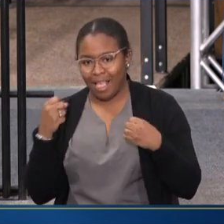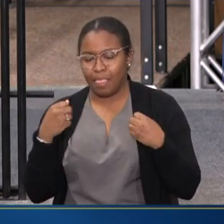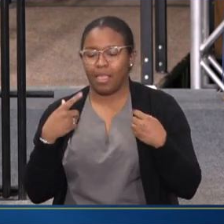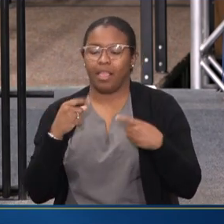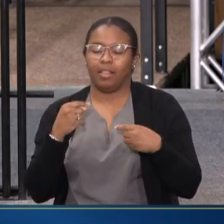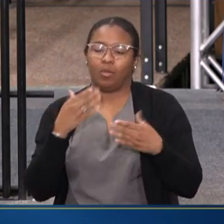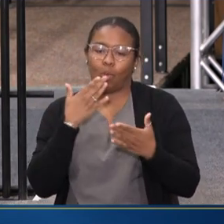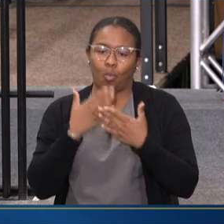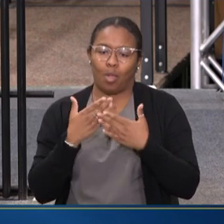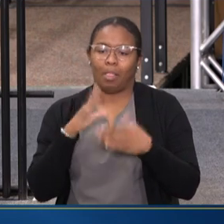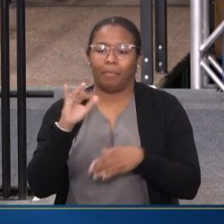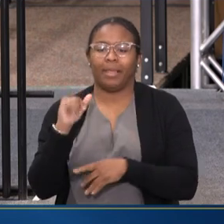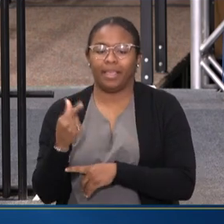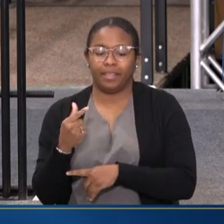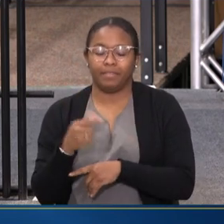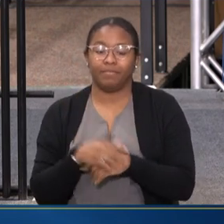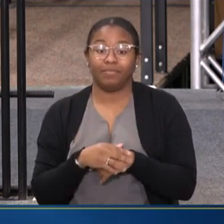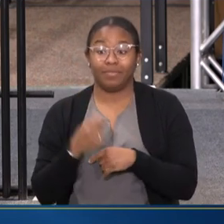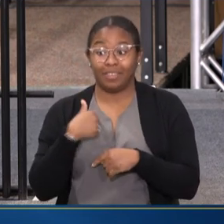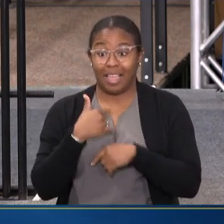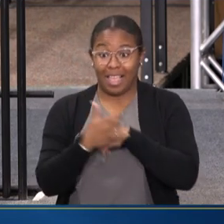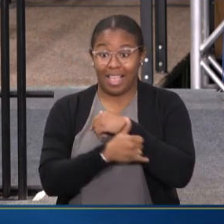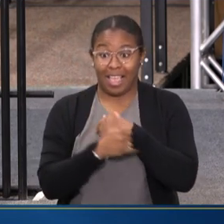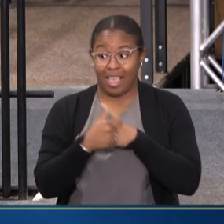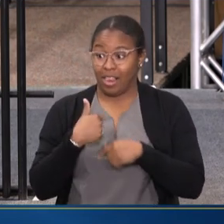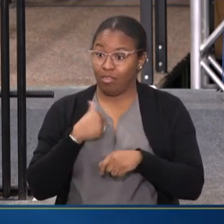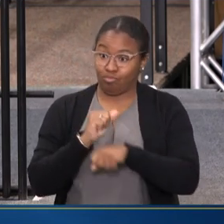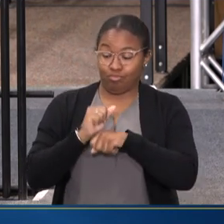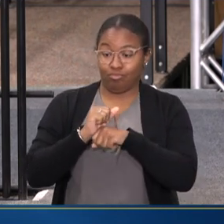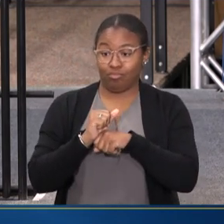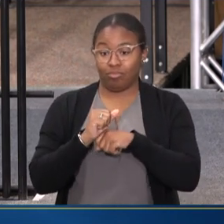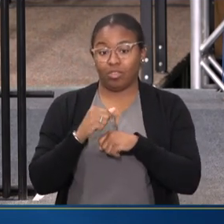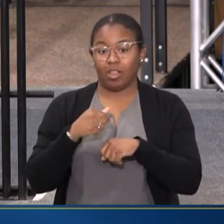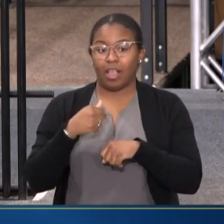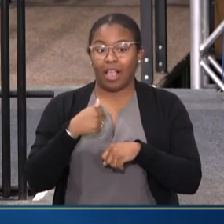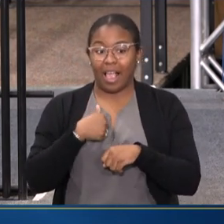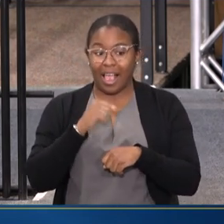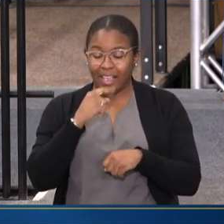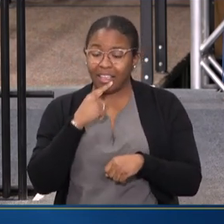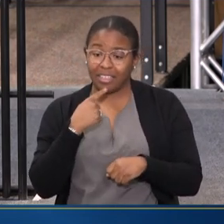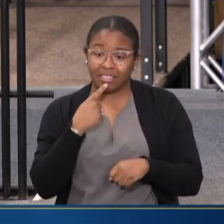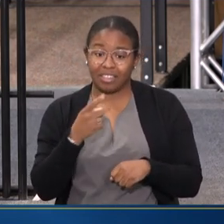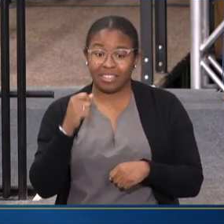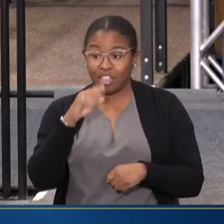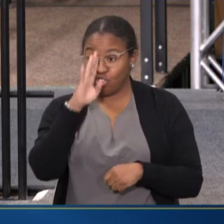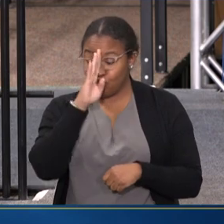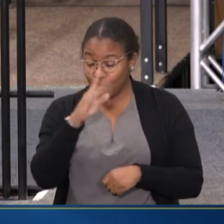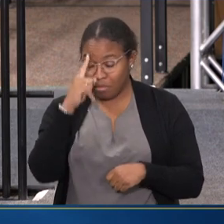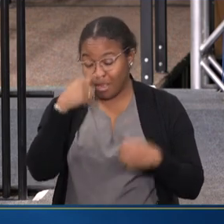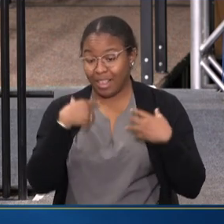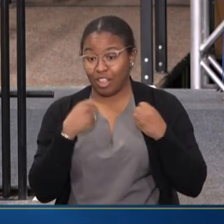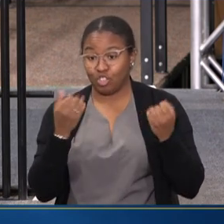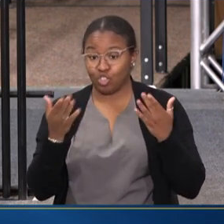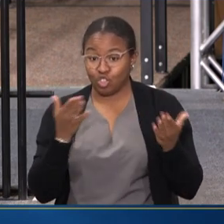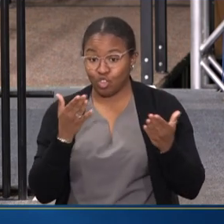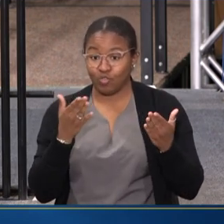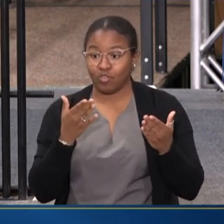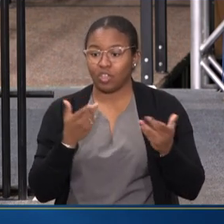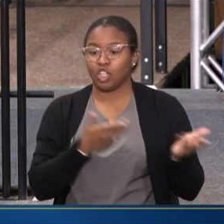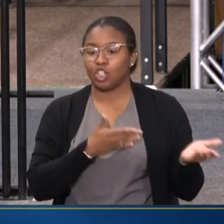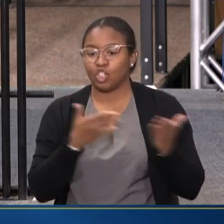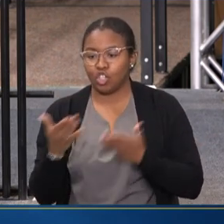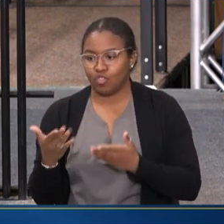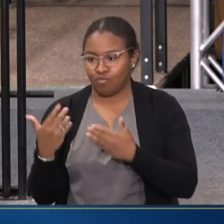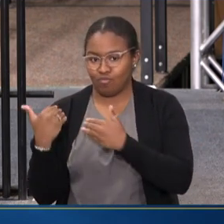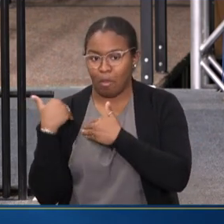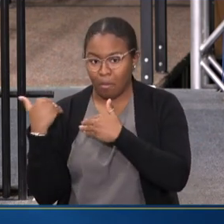As a county official, I can attest to the fact that direct mental health services delivery responsibilities